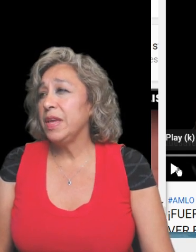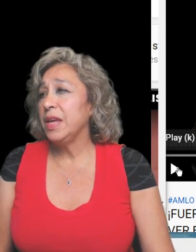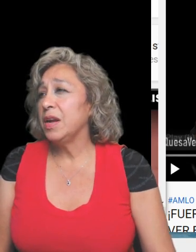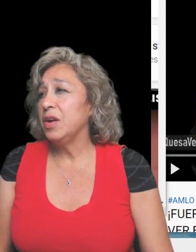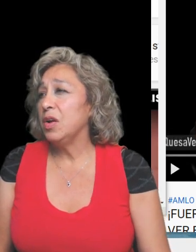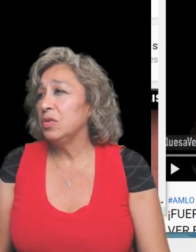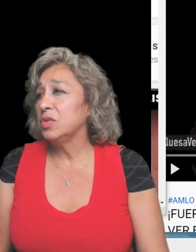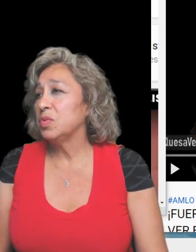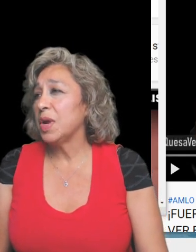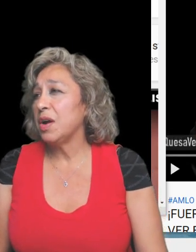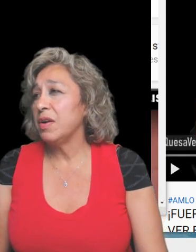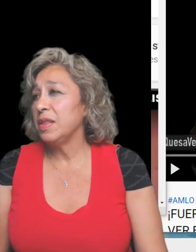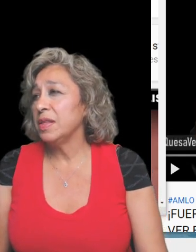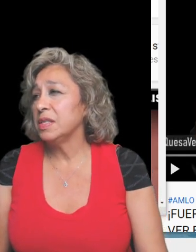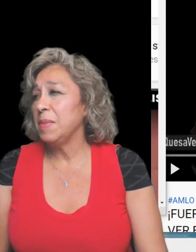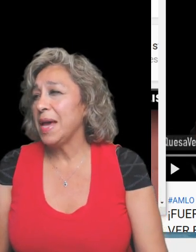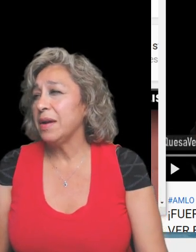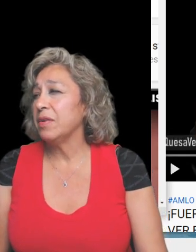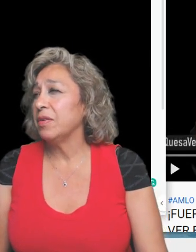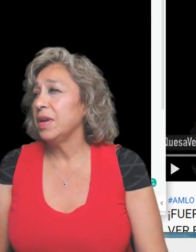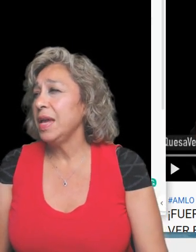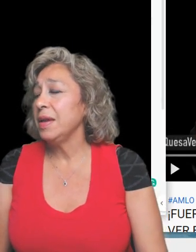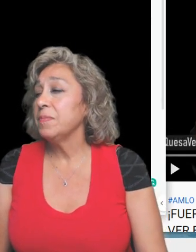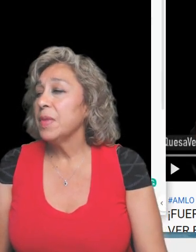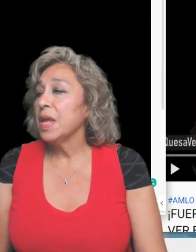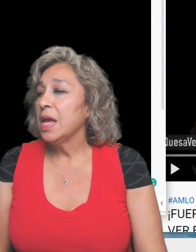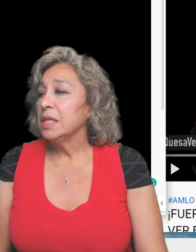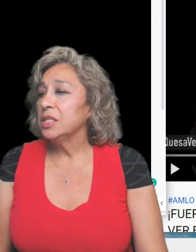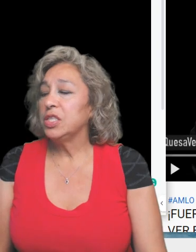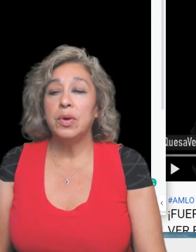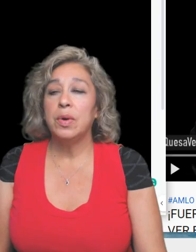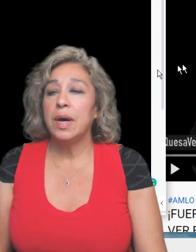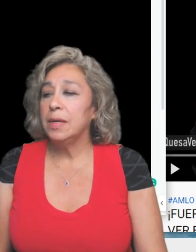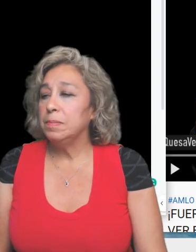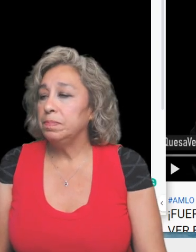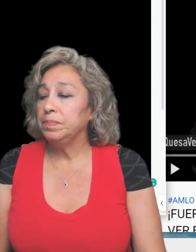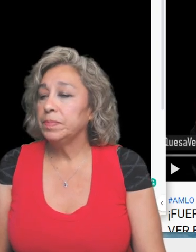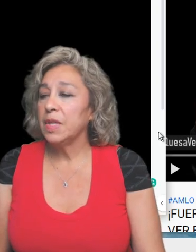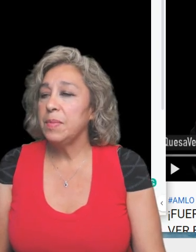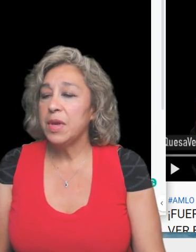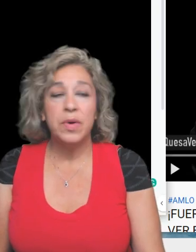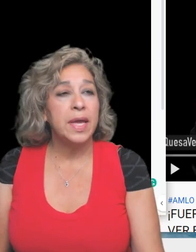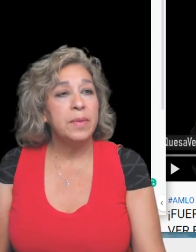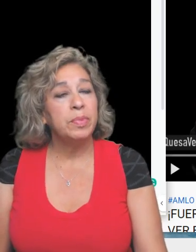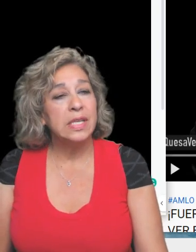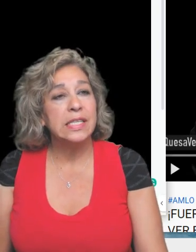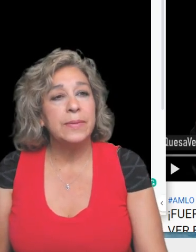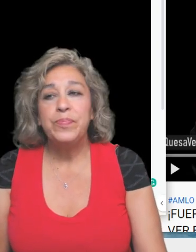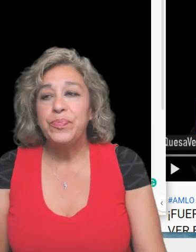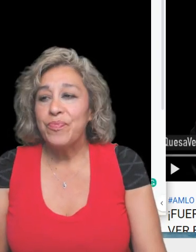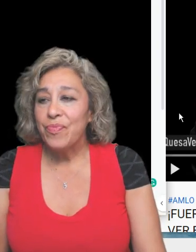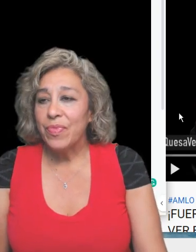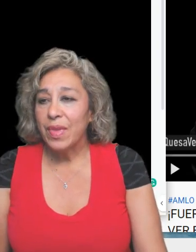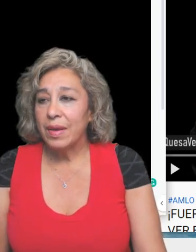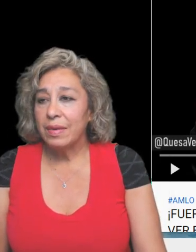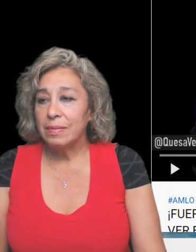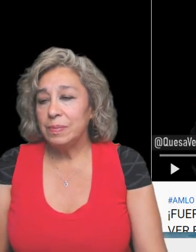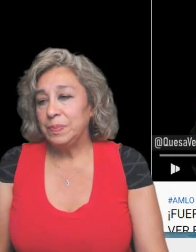of the notes regarding this matter okay so let me go ahead and put this up